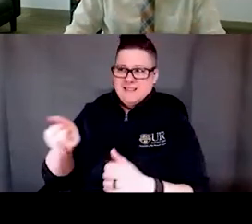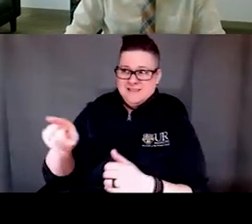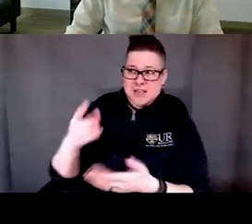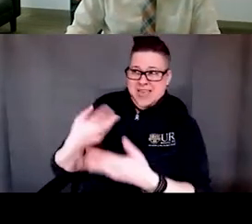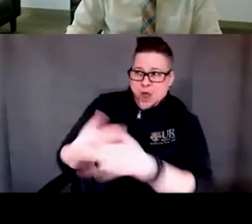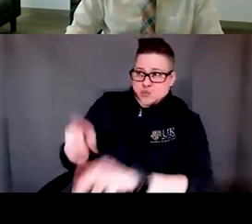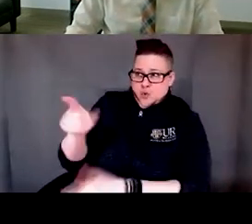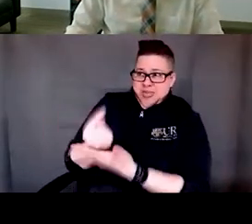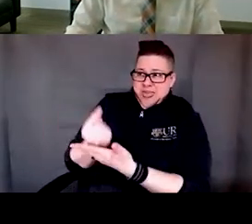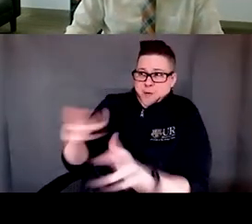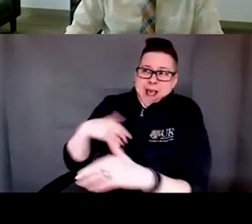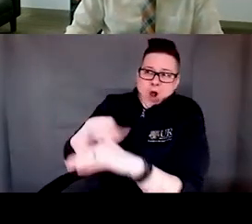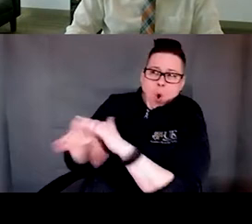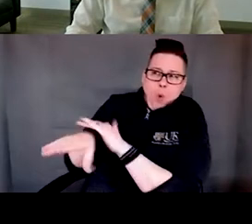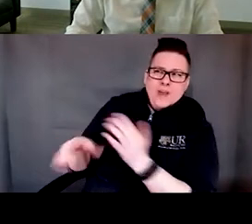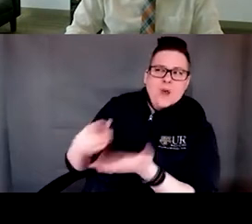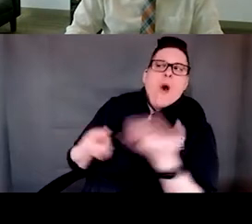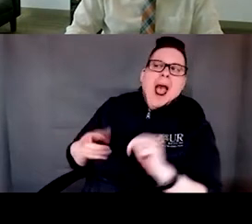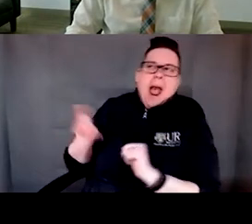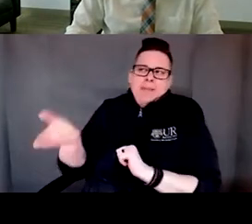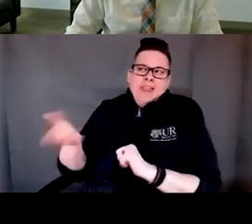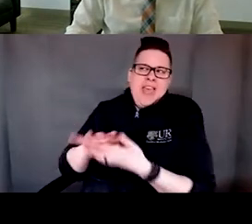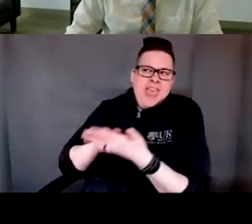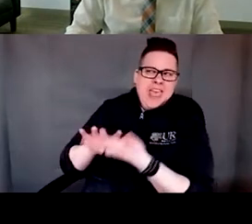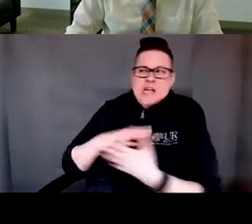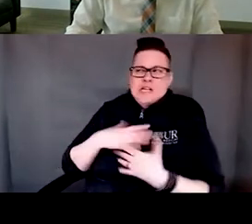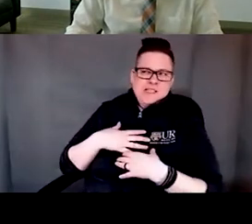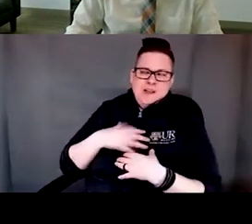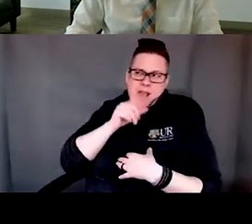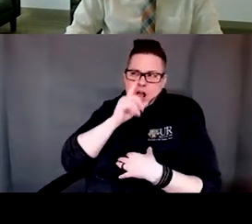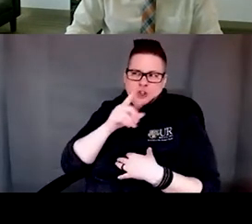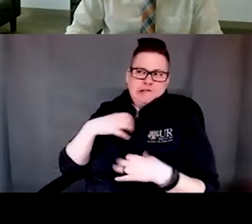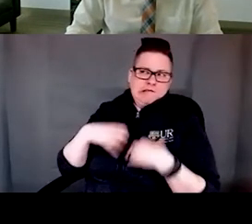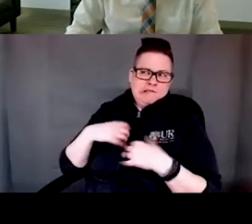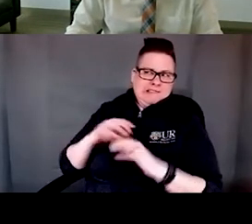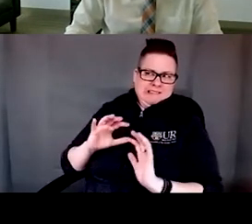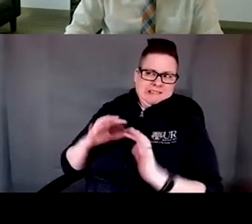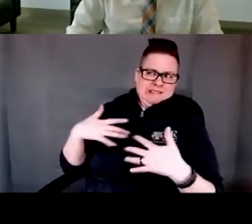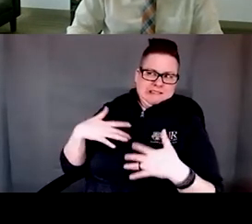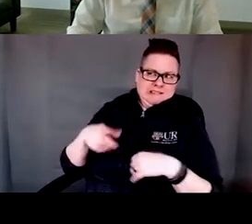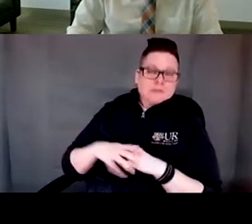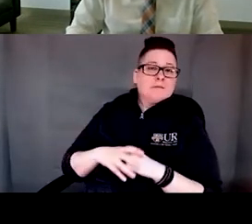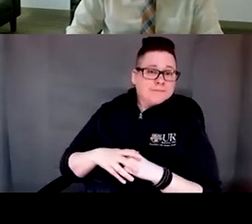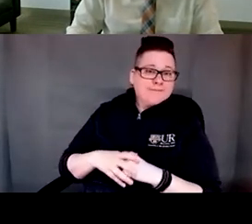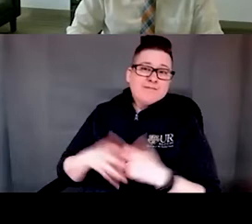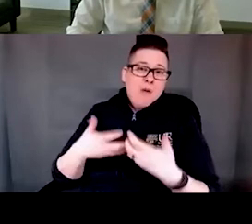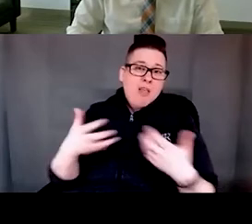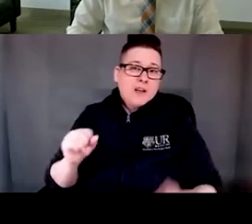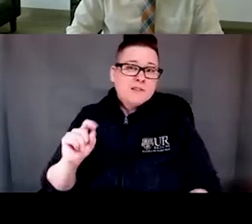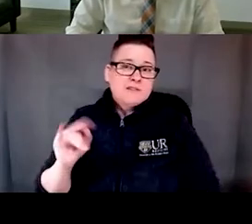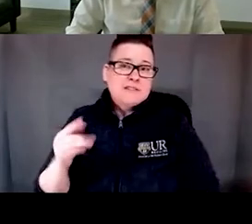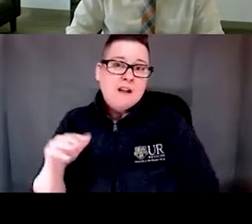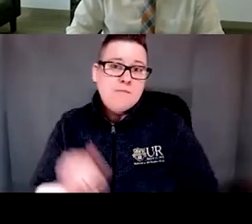so there is a lot of stigmas running psychotherapy in addition to medication. And so